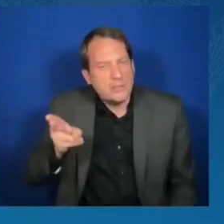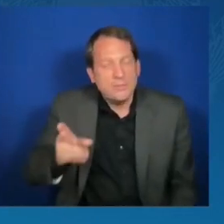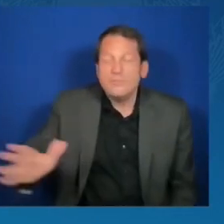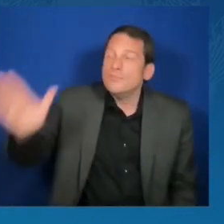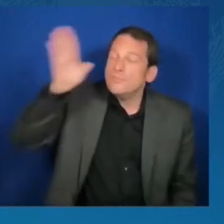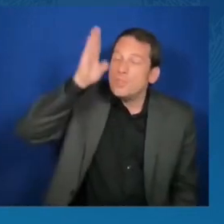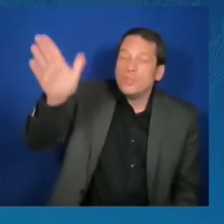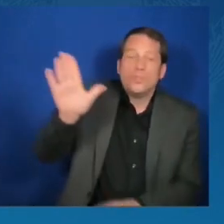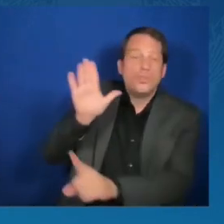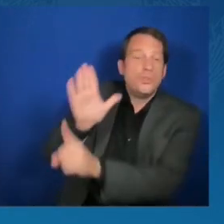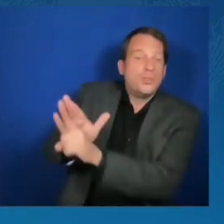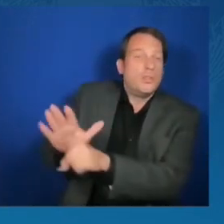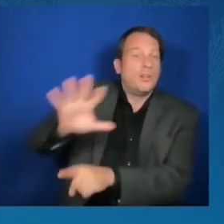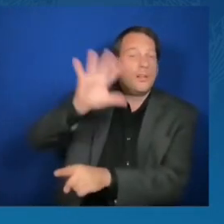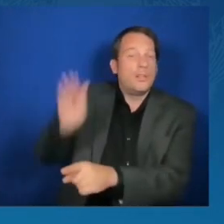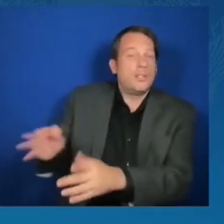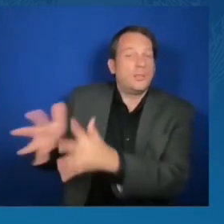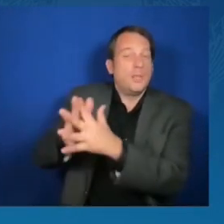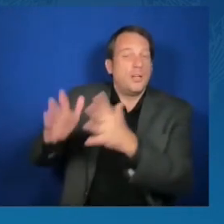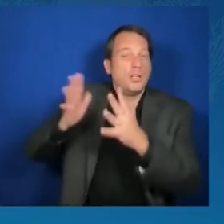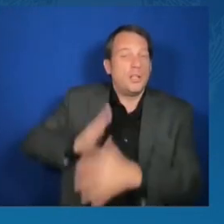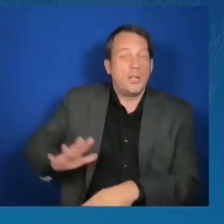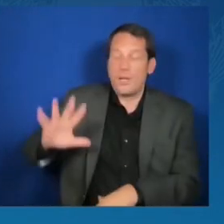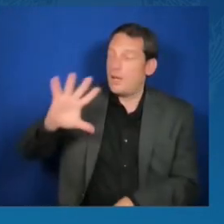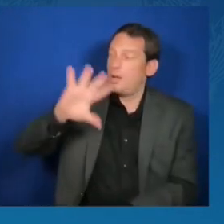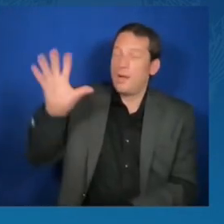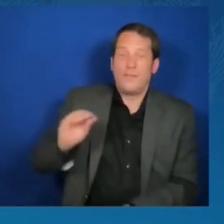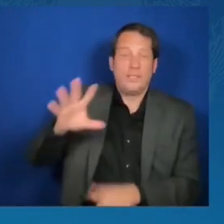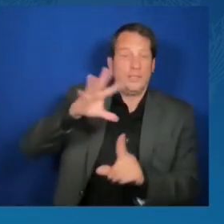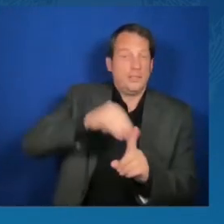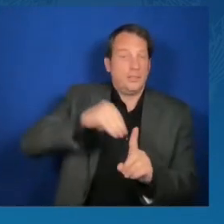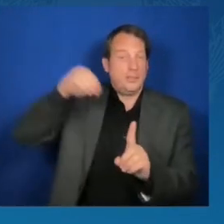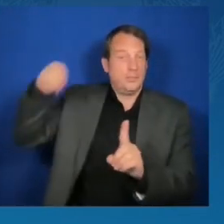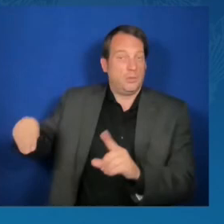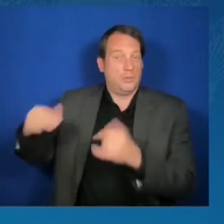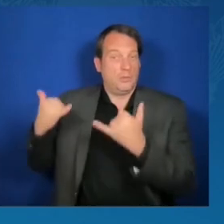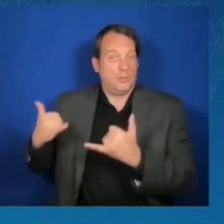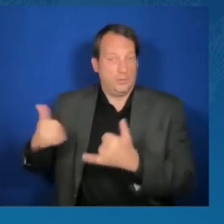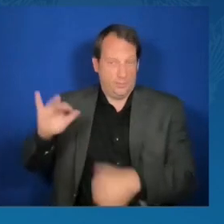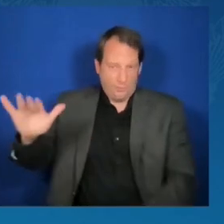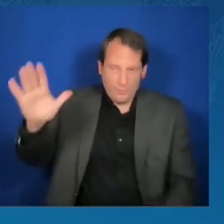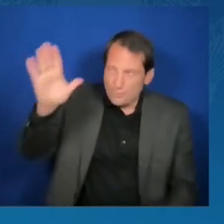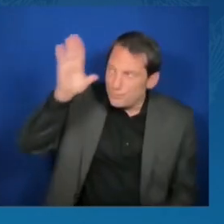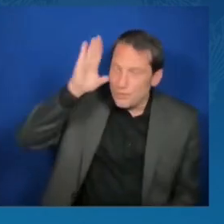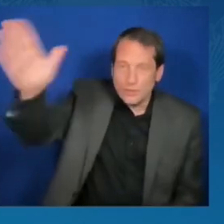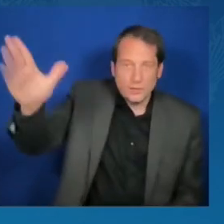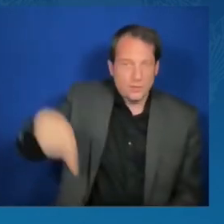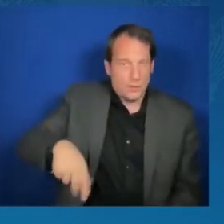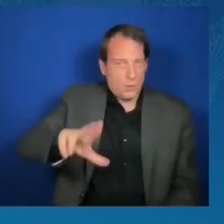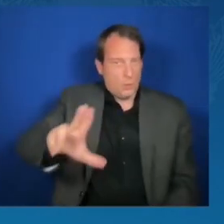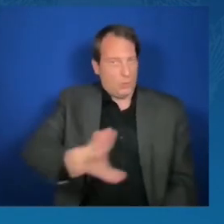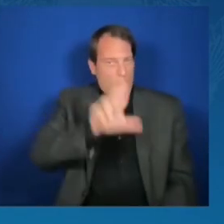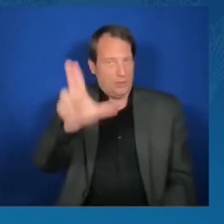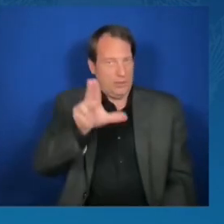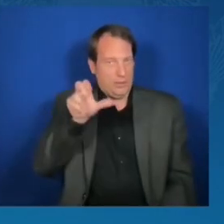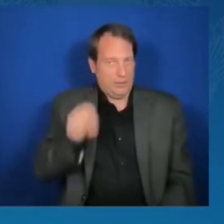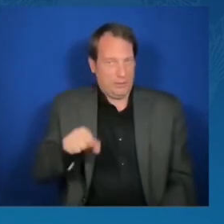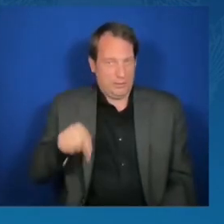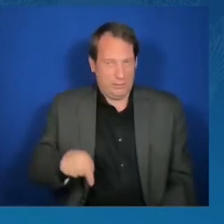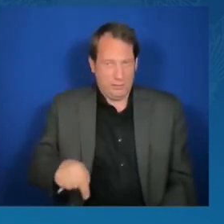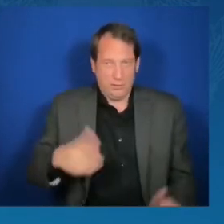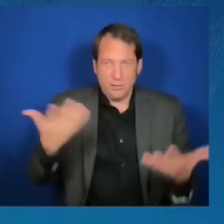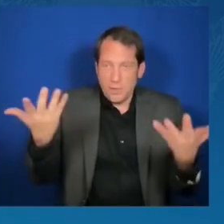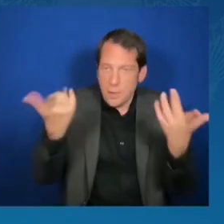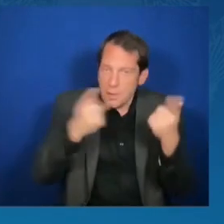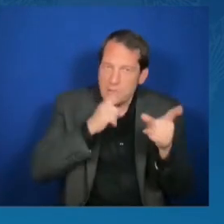There is no more important continent for the 21st century than Africa. We are uniquely positioned to help